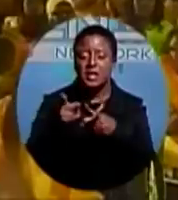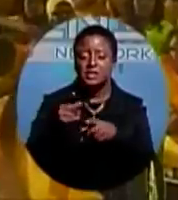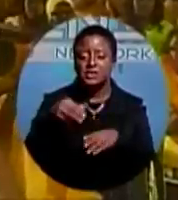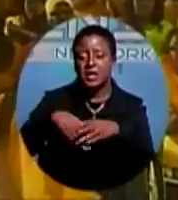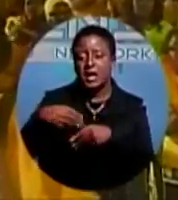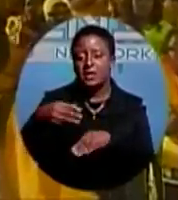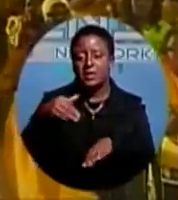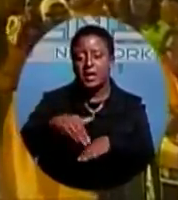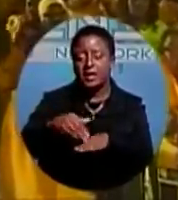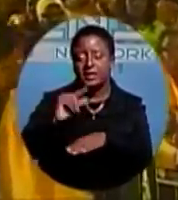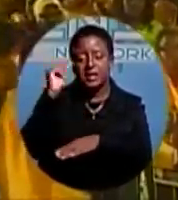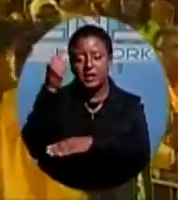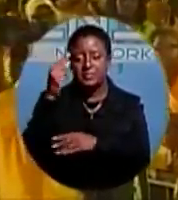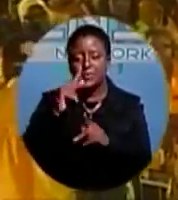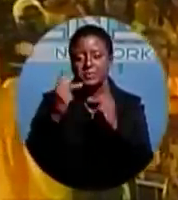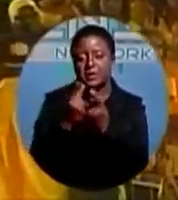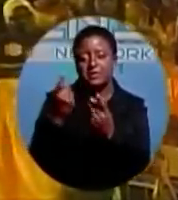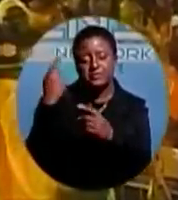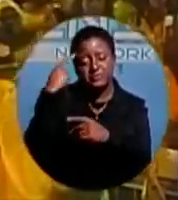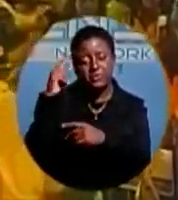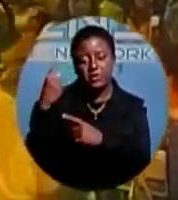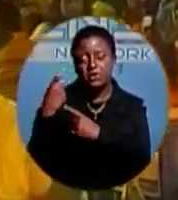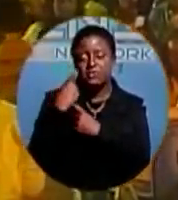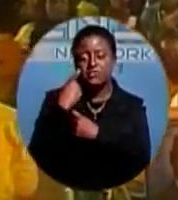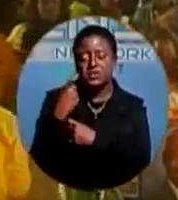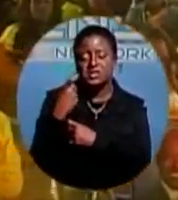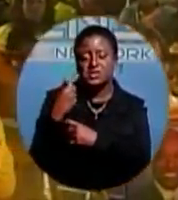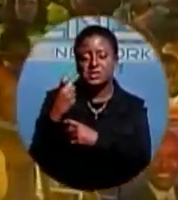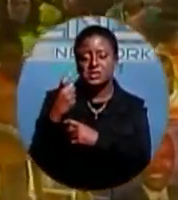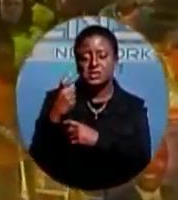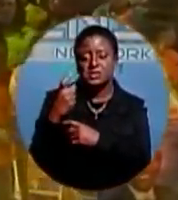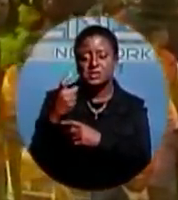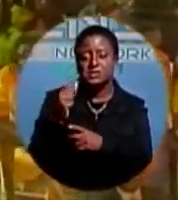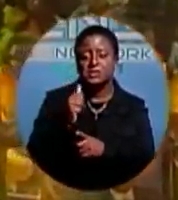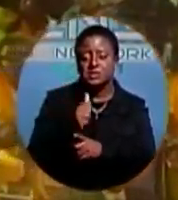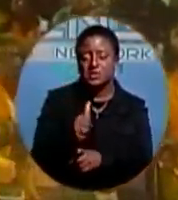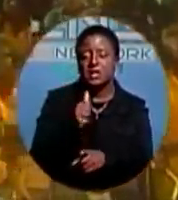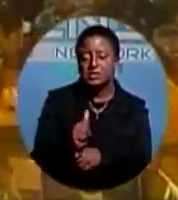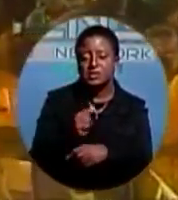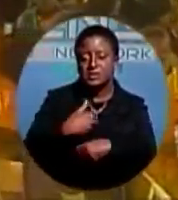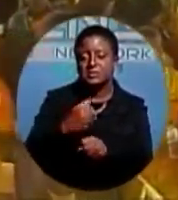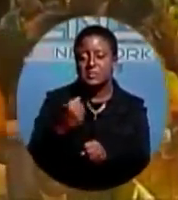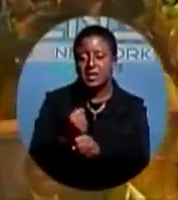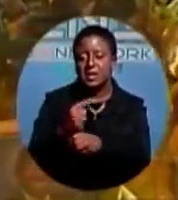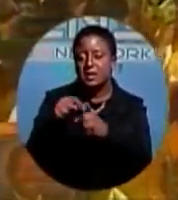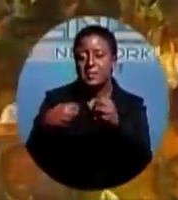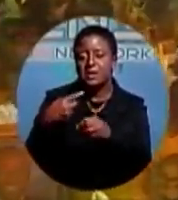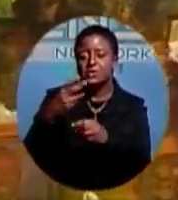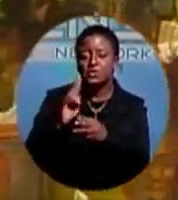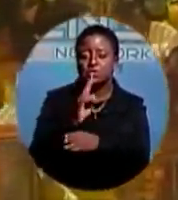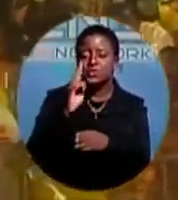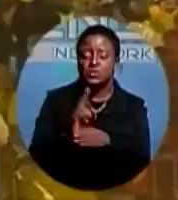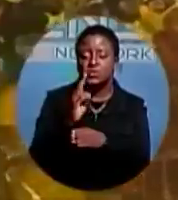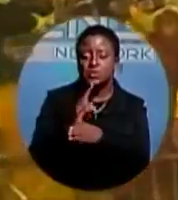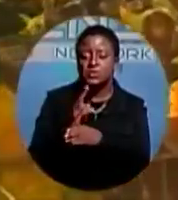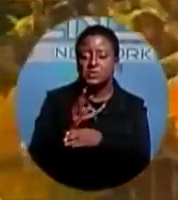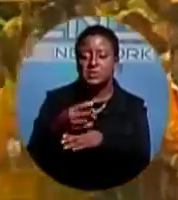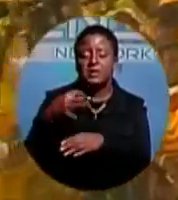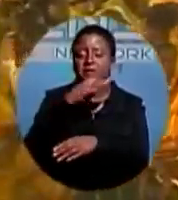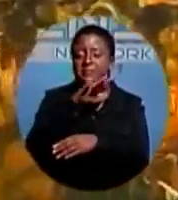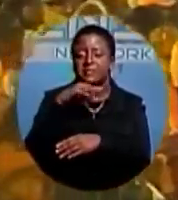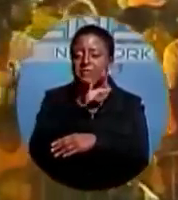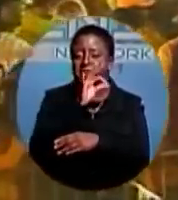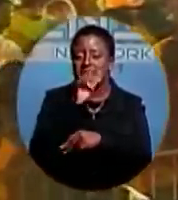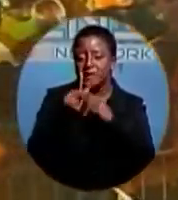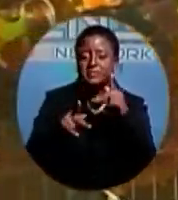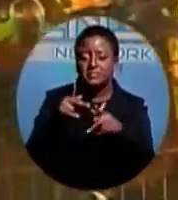for recent charges made regarding the alleged use of holograms to make the crowds at PLP rallies a pair larger than they